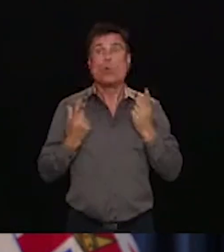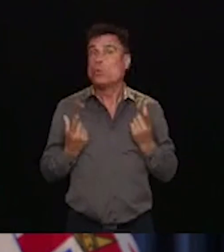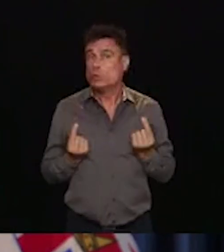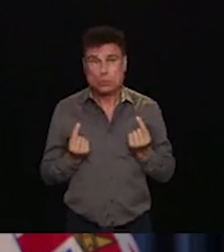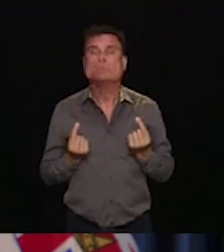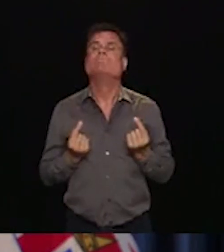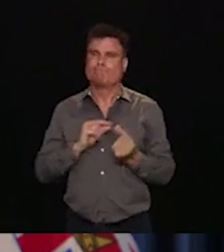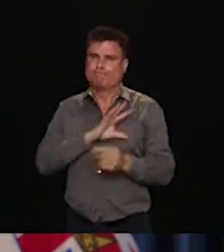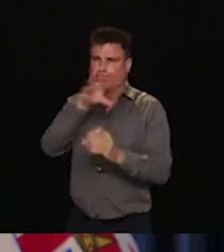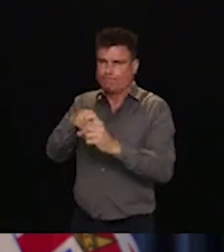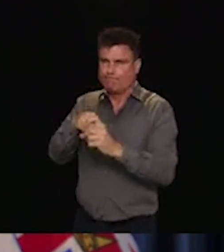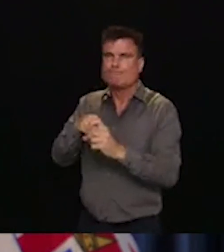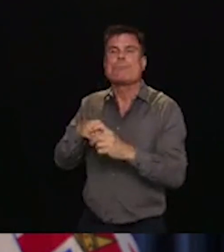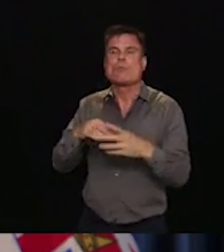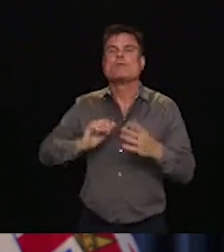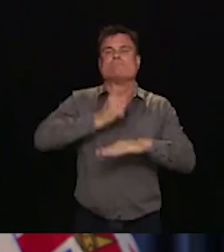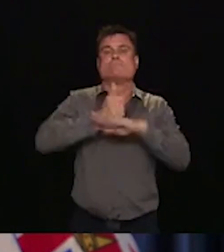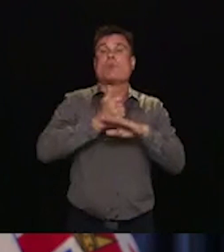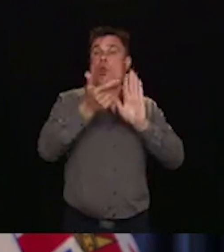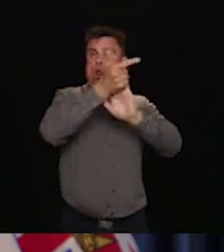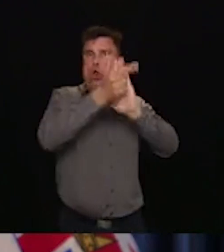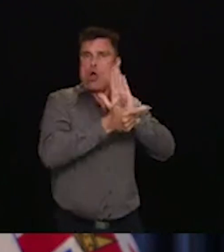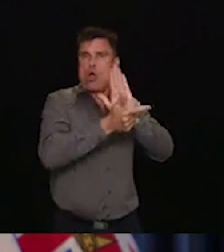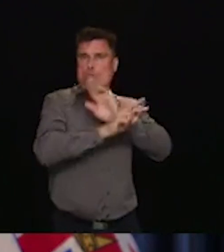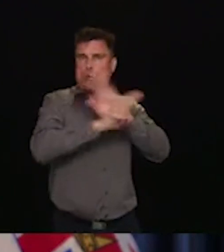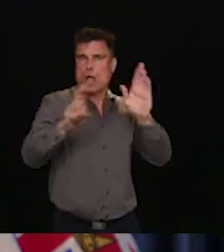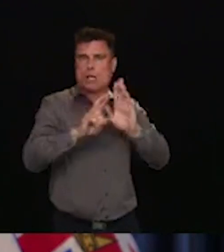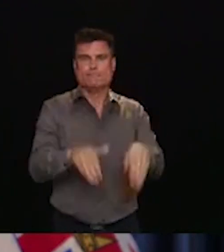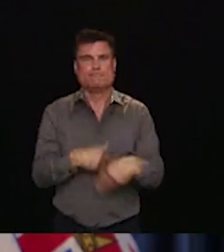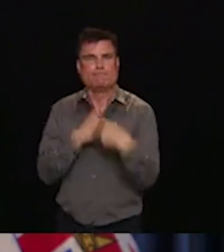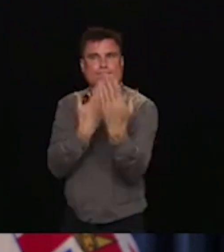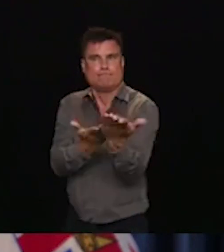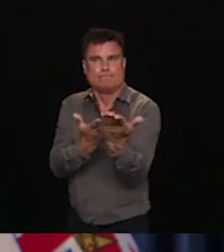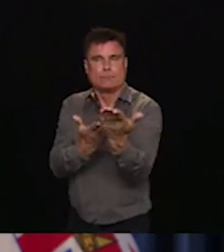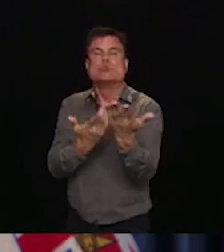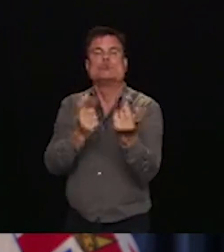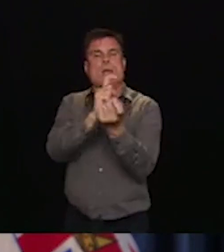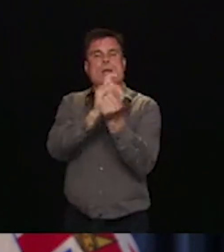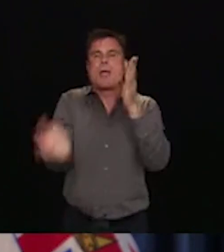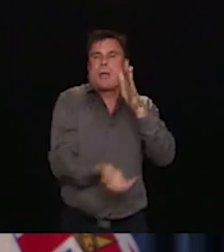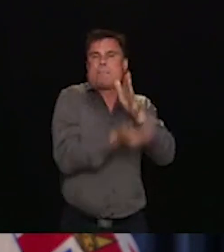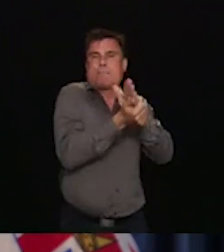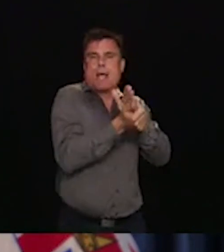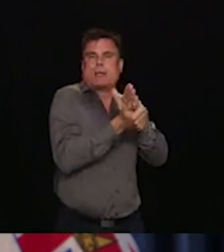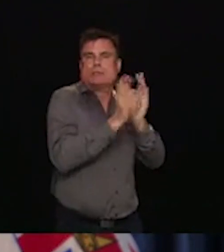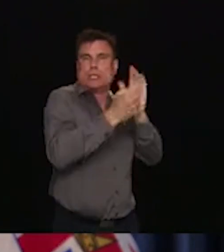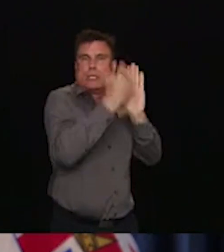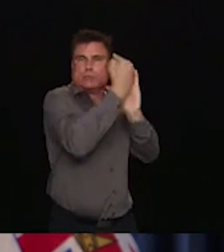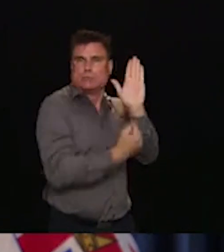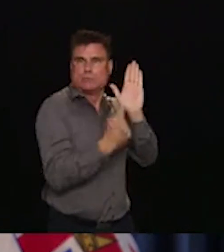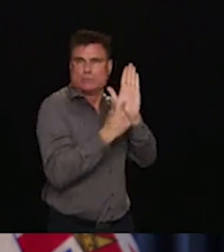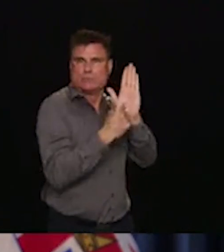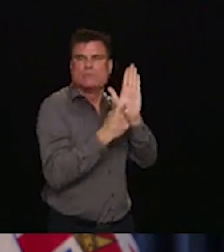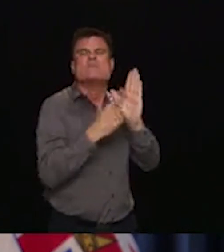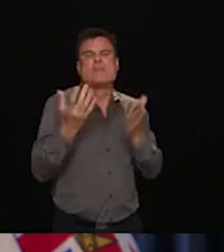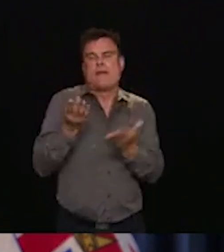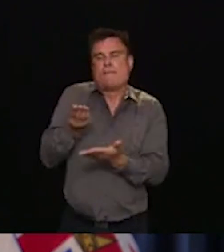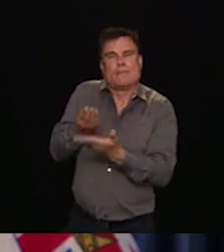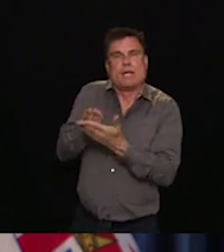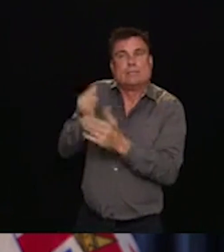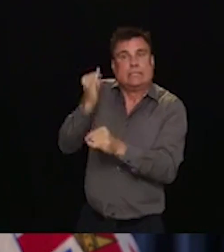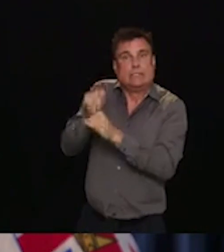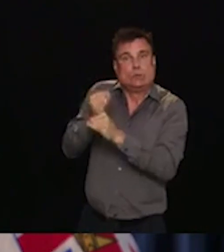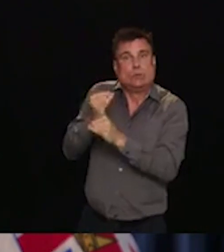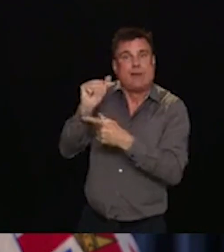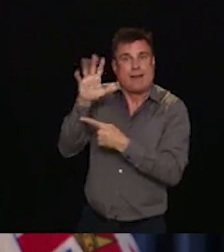institutions act. This legislation will bring more transparency to the strata insurance market and help strata